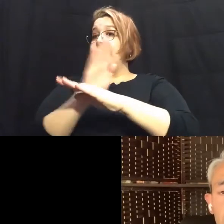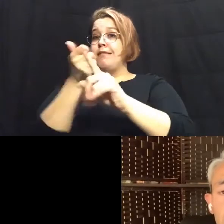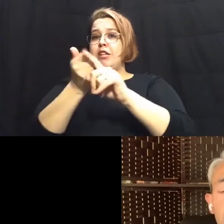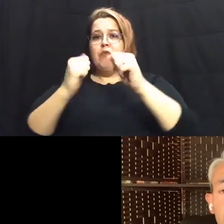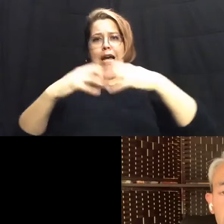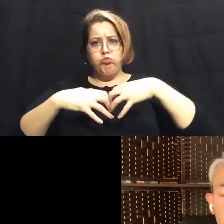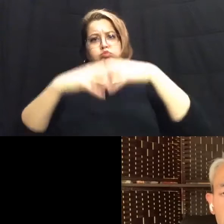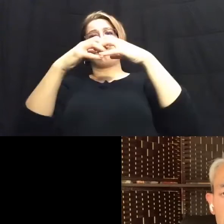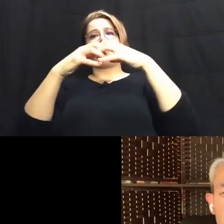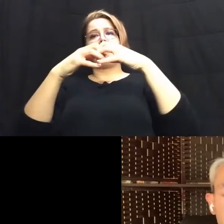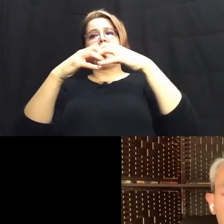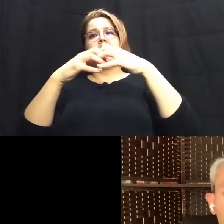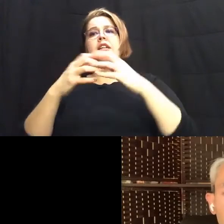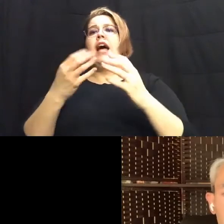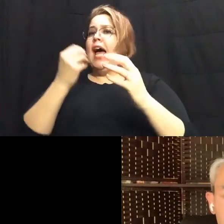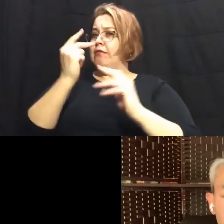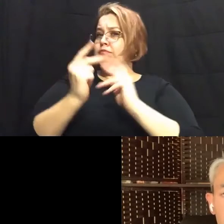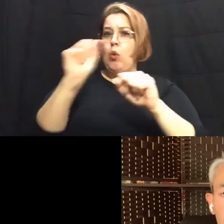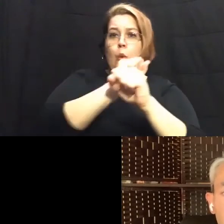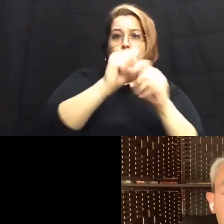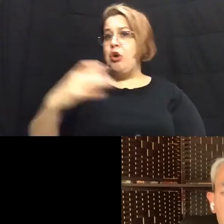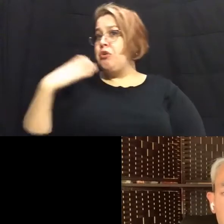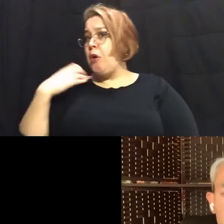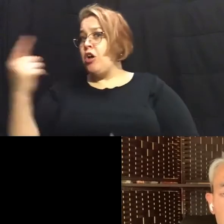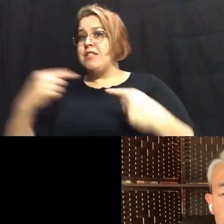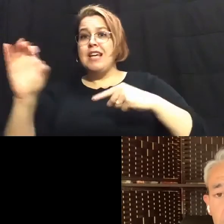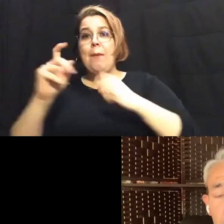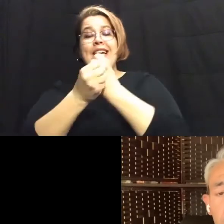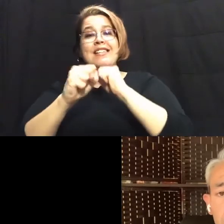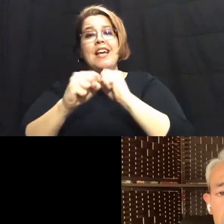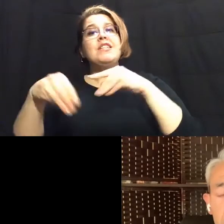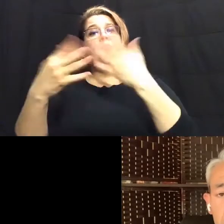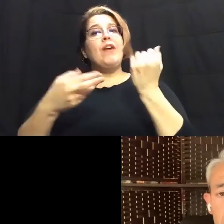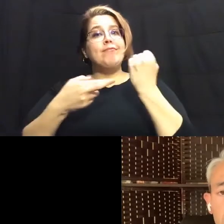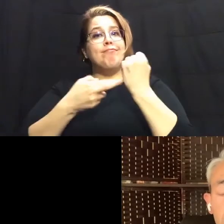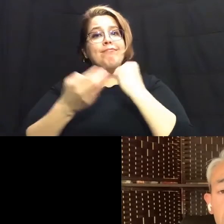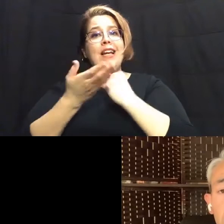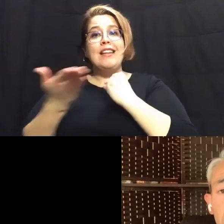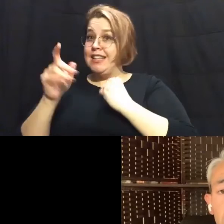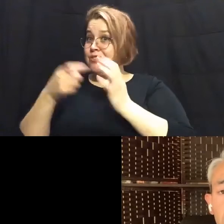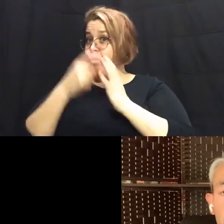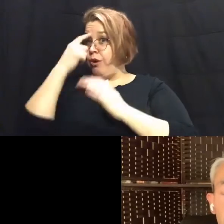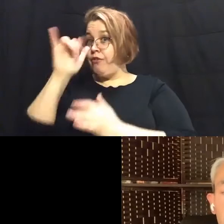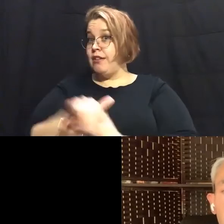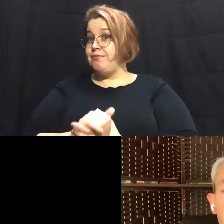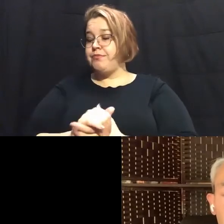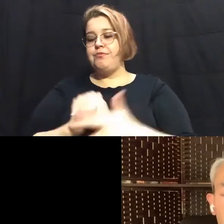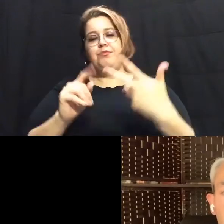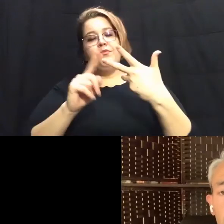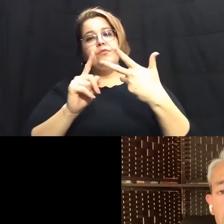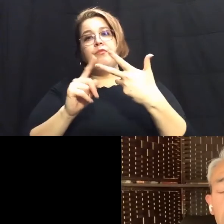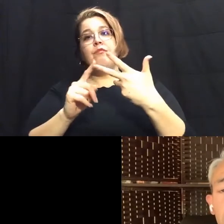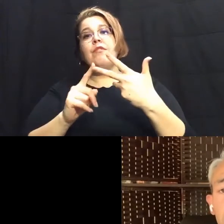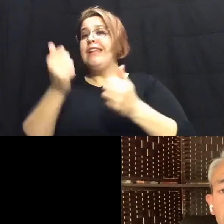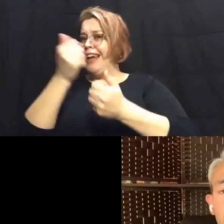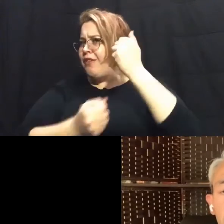employers and employees come back to work safely providing them the resources and equipment they need to do so finally that everyone